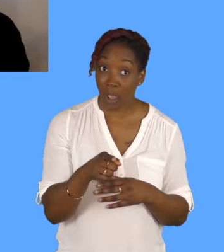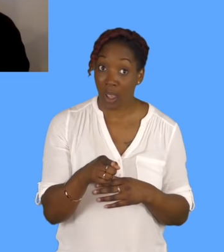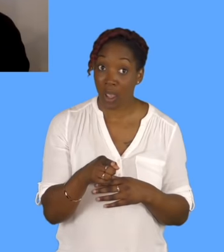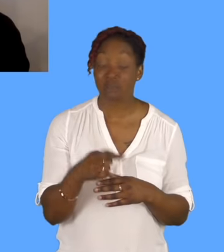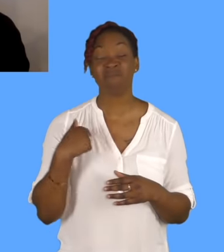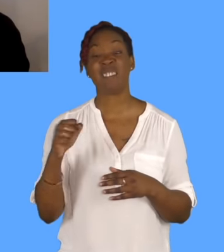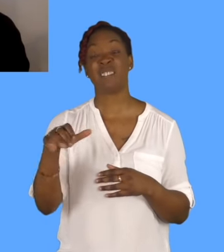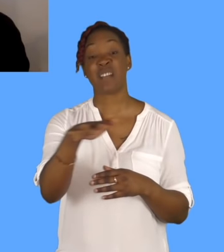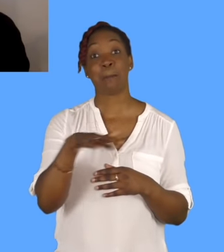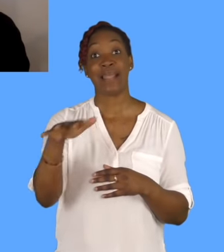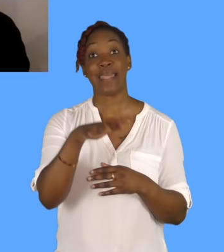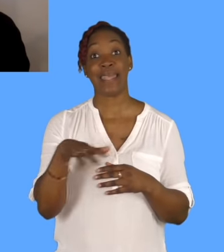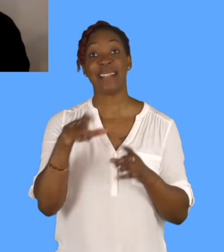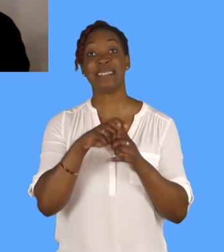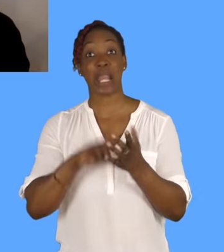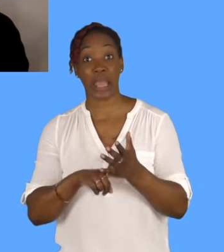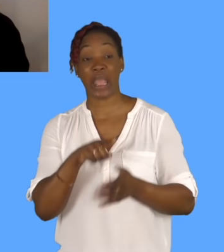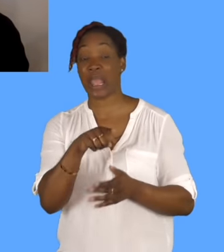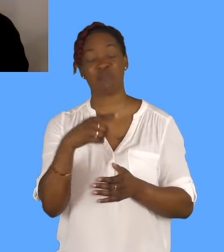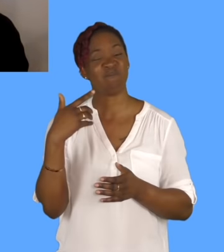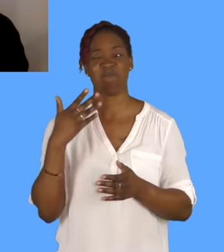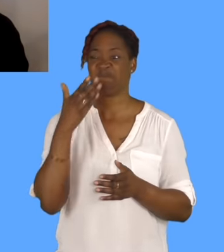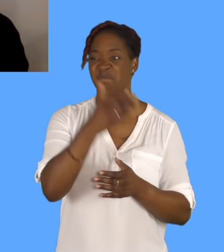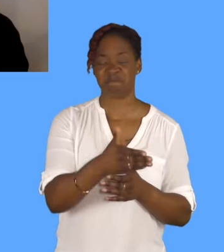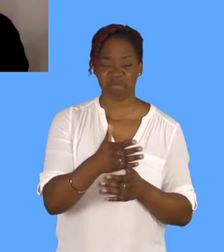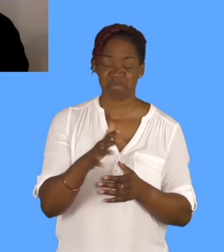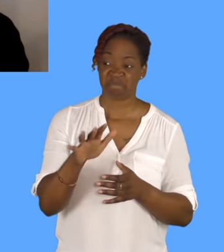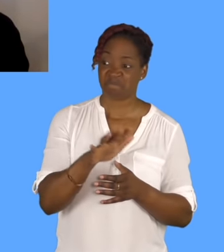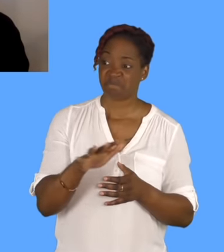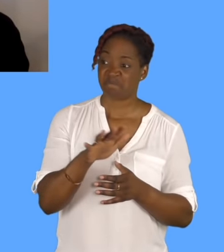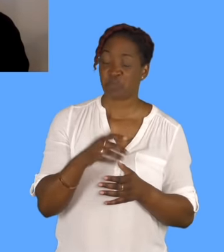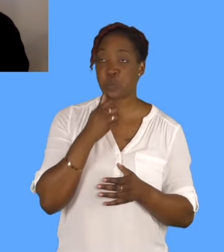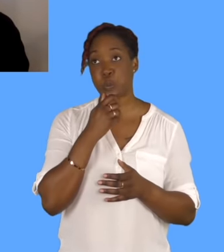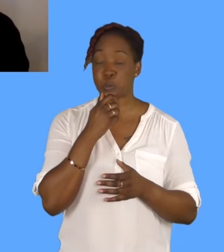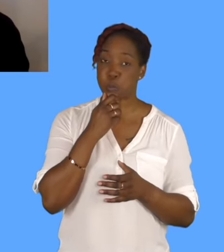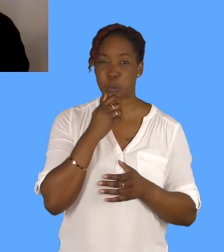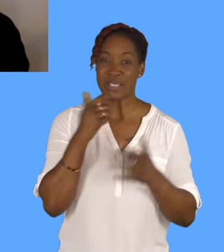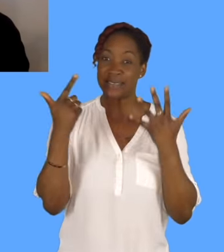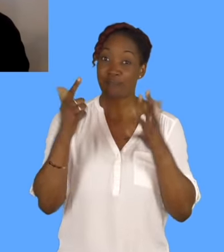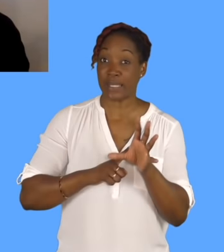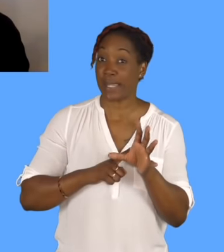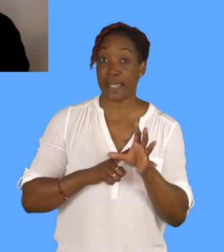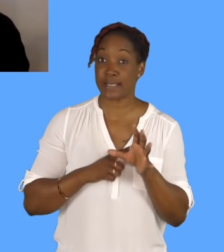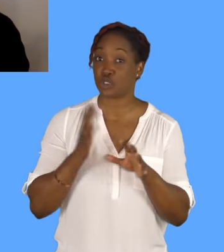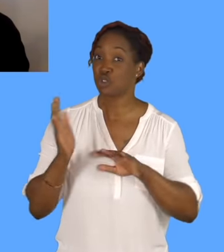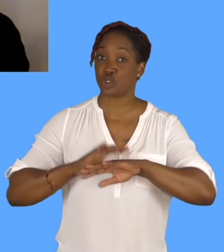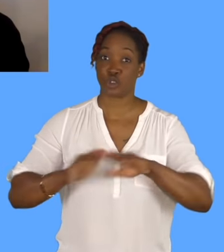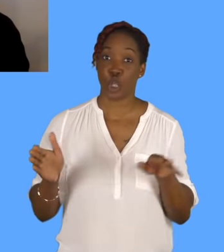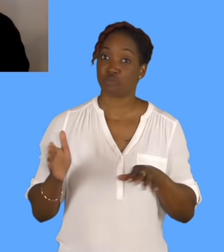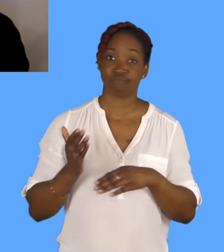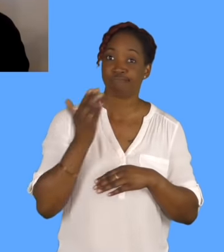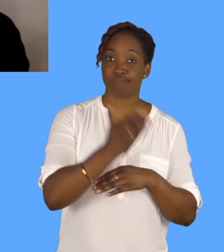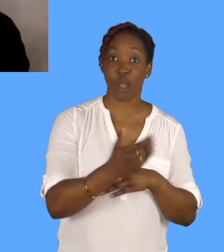years, but we've still got a house there, which is lovely. It's getting a plan to go, yeah, but it changes.